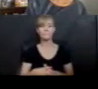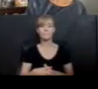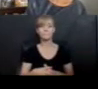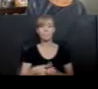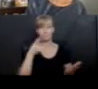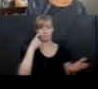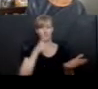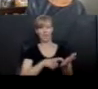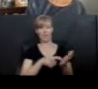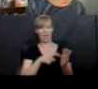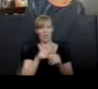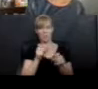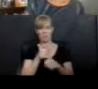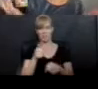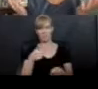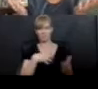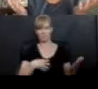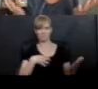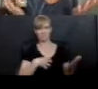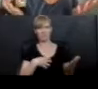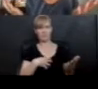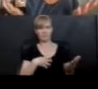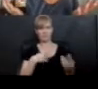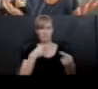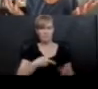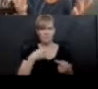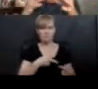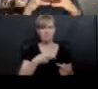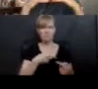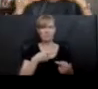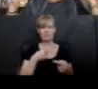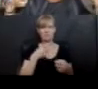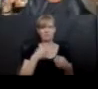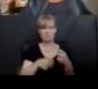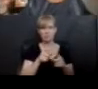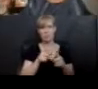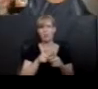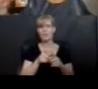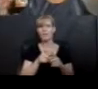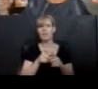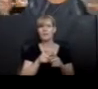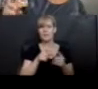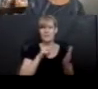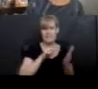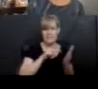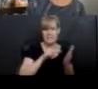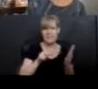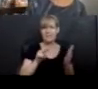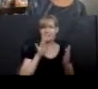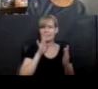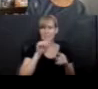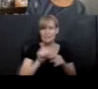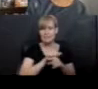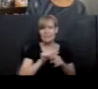Spy a word that makes you scowl. Trips you up with tricky vowels. Stretch that word. Sound it out. Give